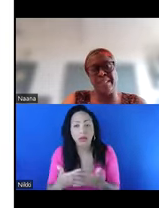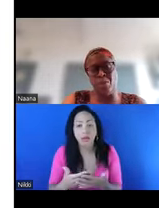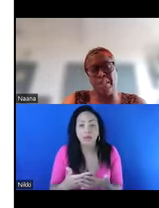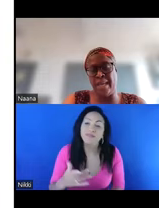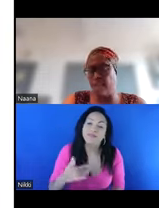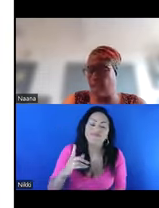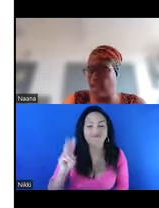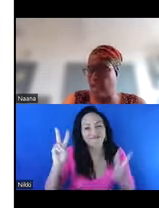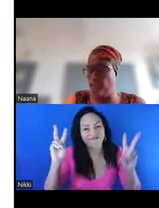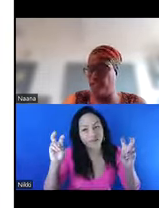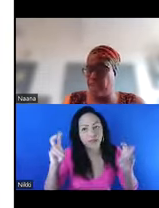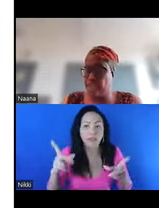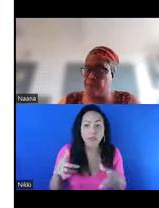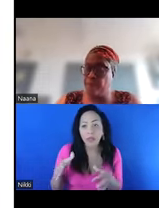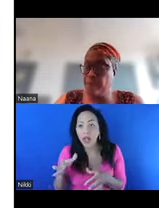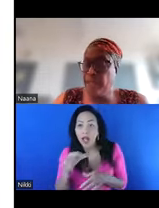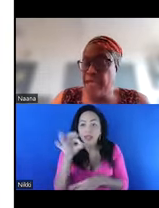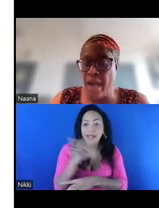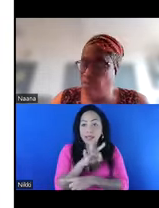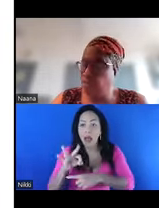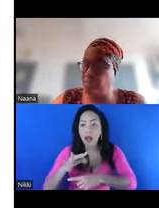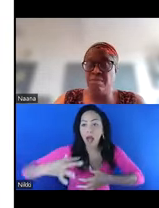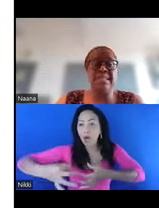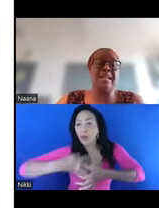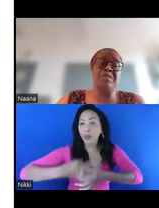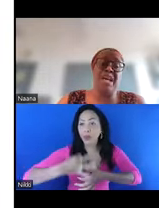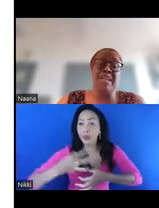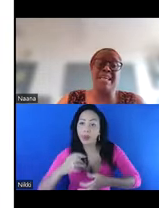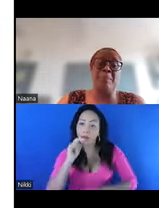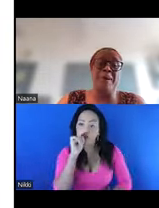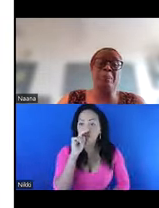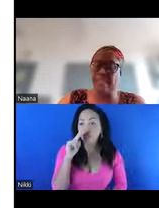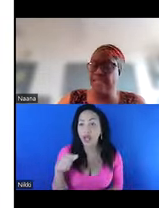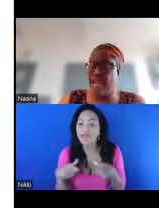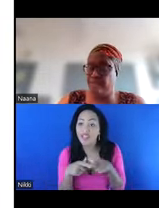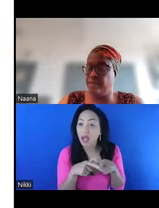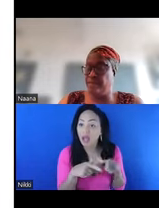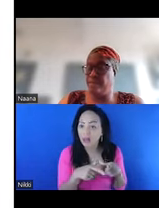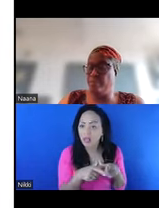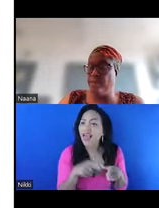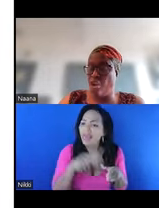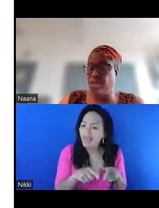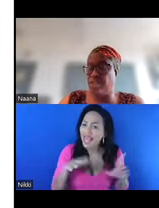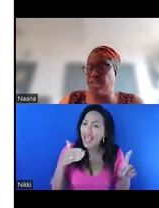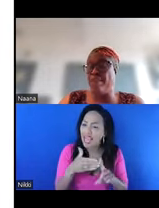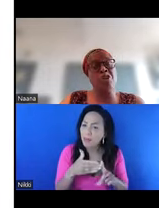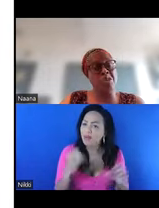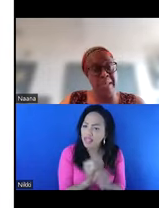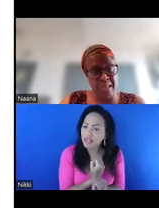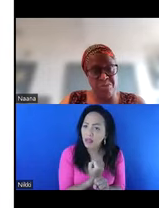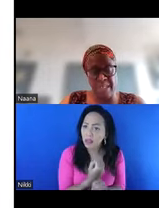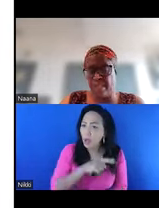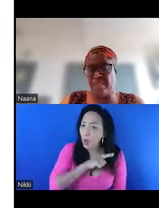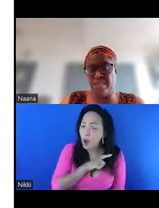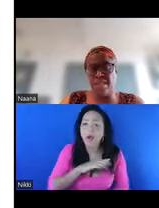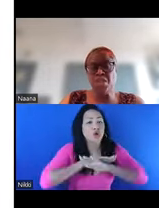cosmetic or designer vaginas. Now, designer vaginas are purposely done because they are for